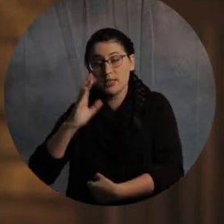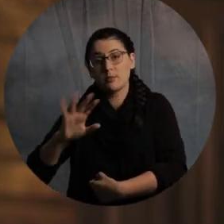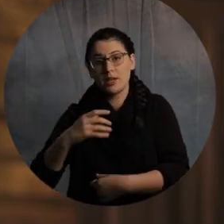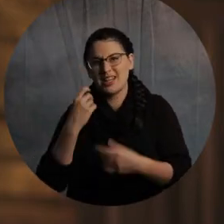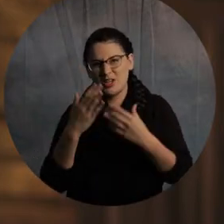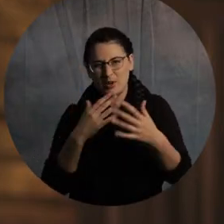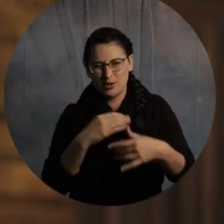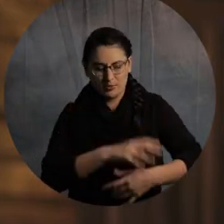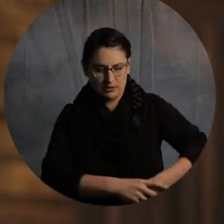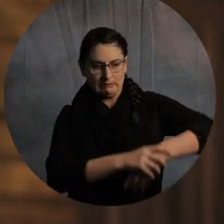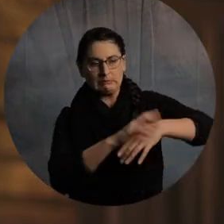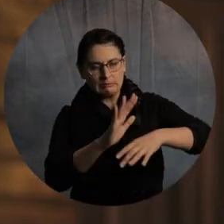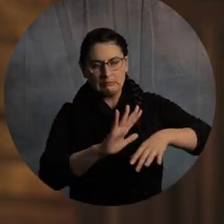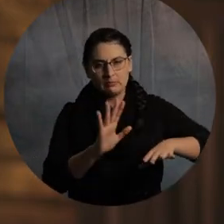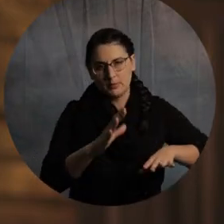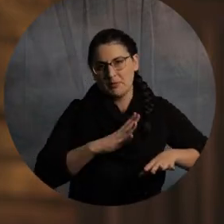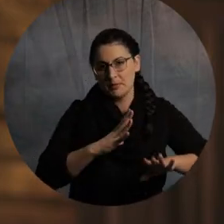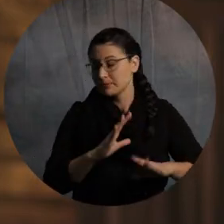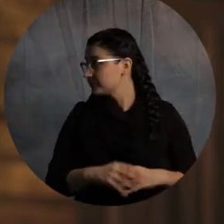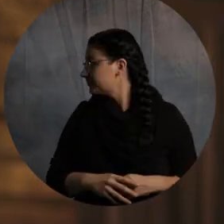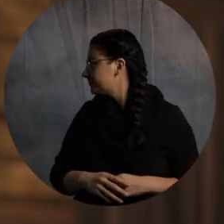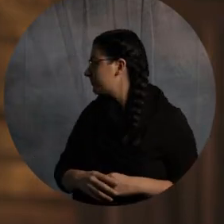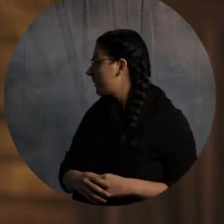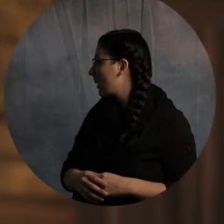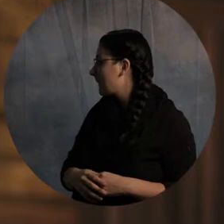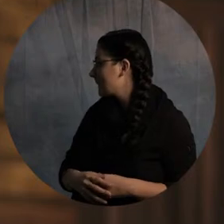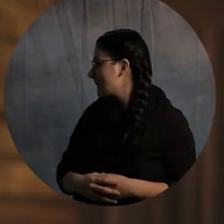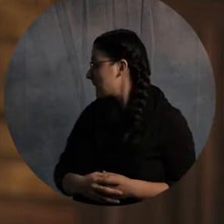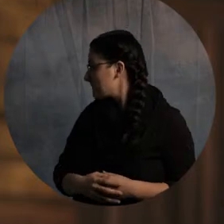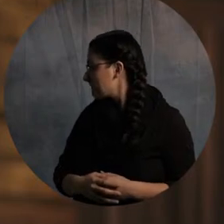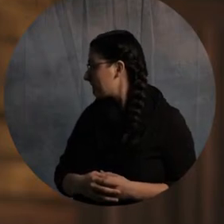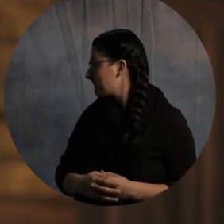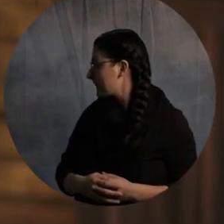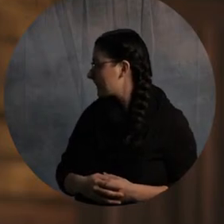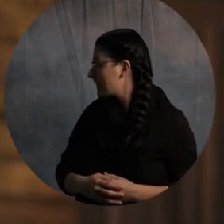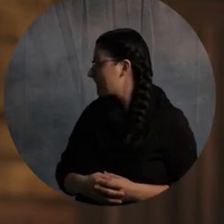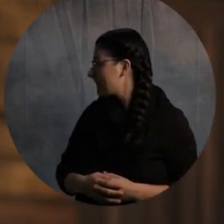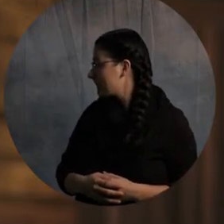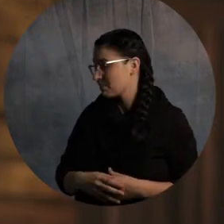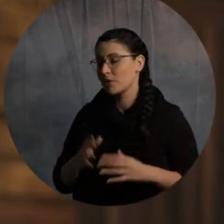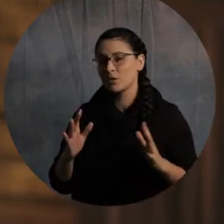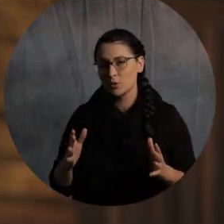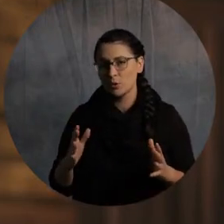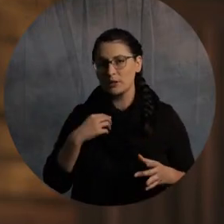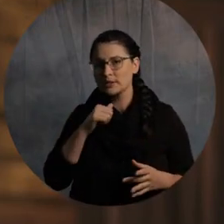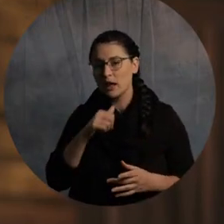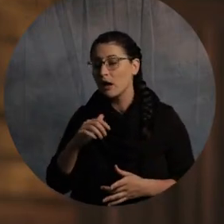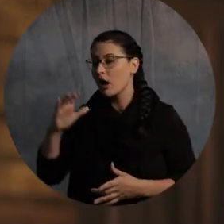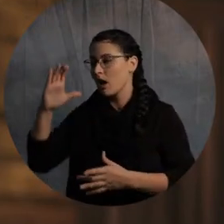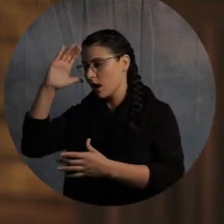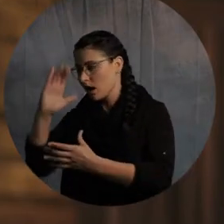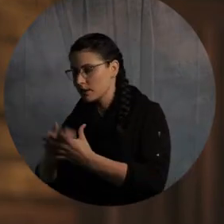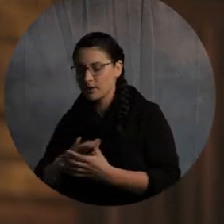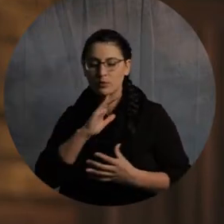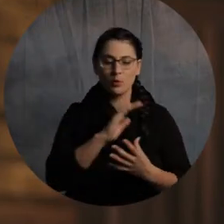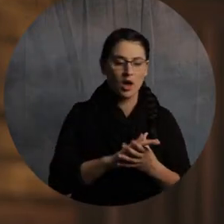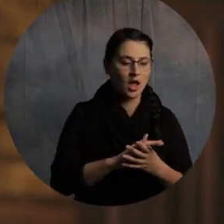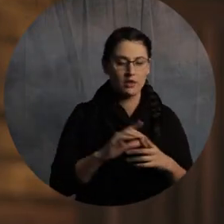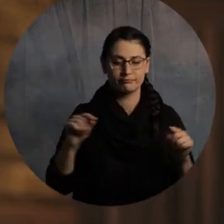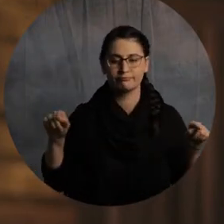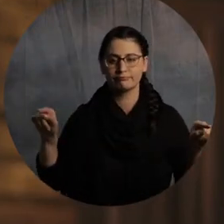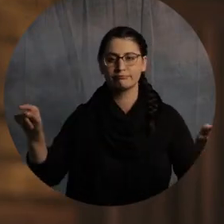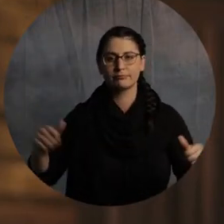vine, like for your marriage, that it's not husband, wife, living life, but it's